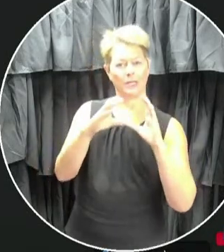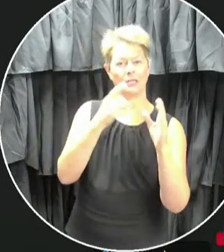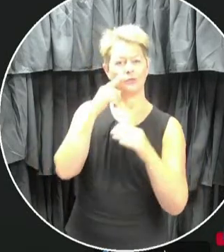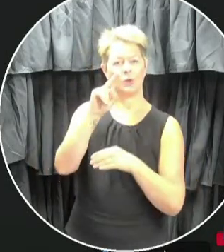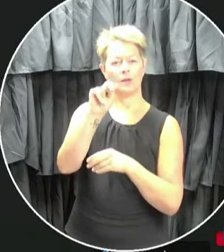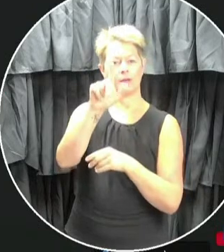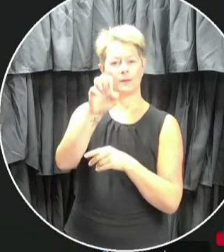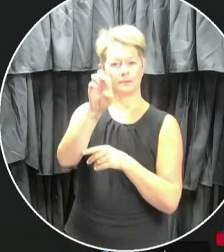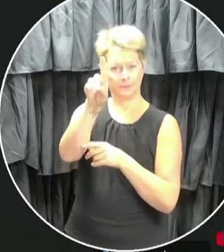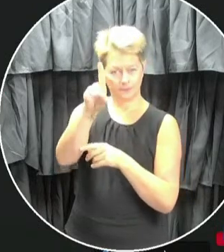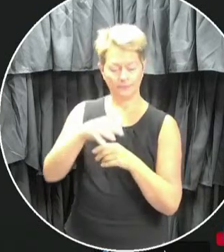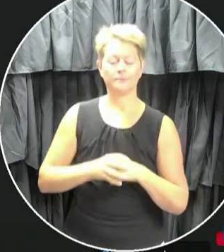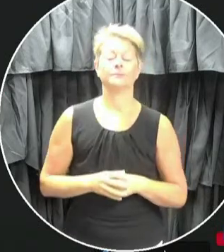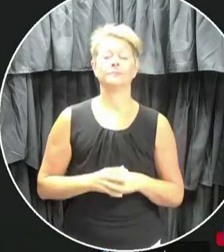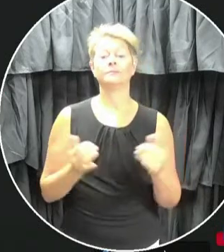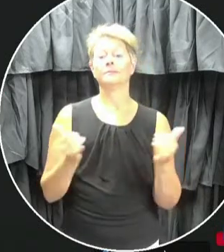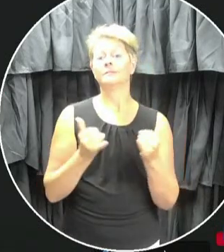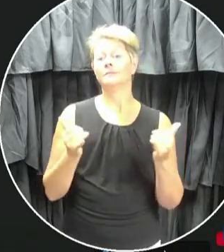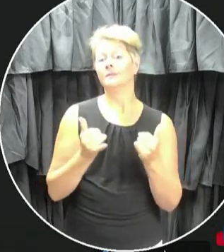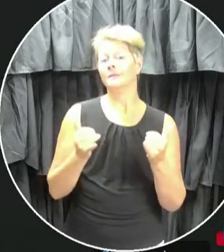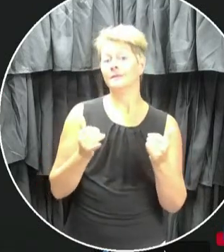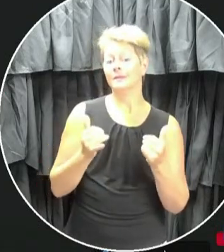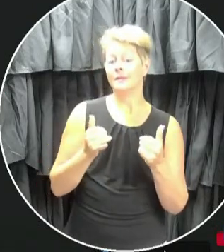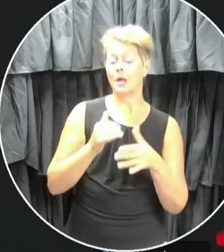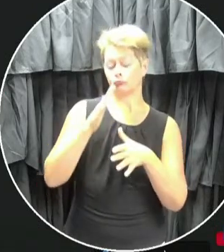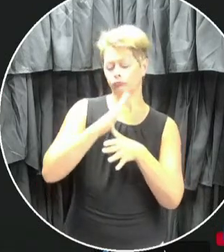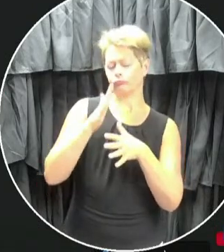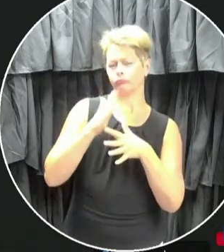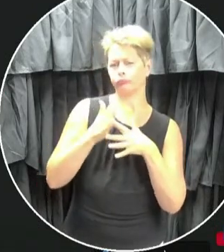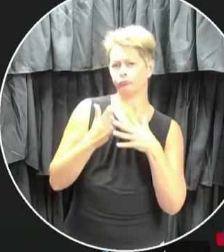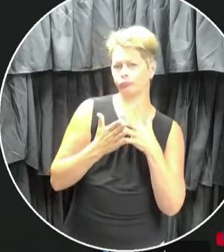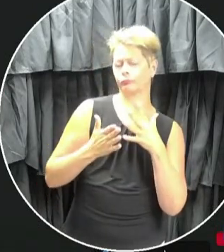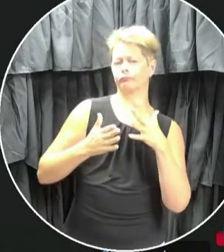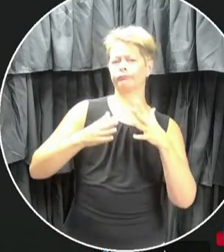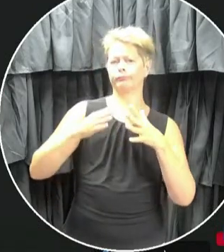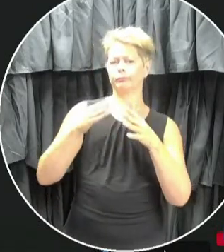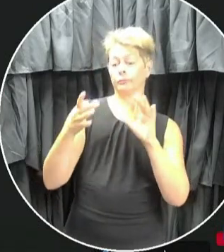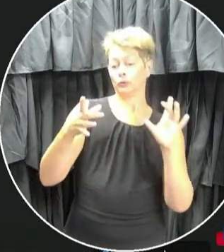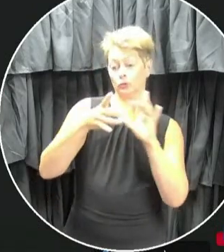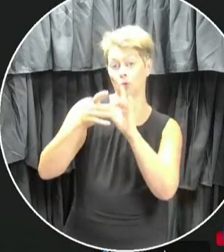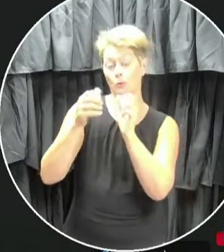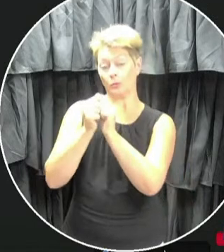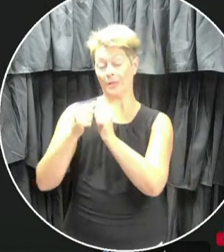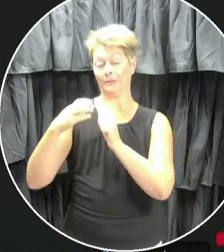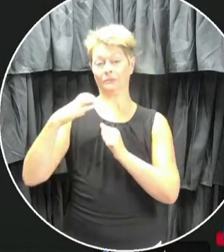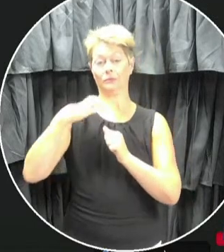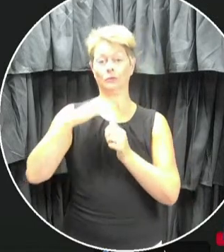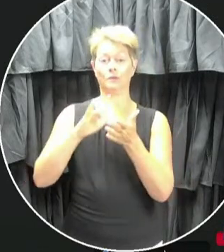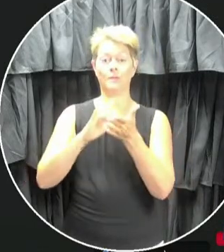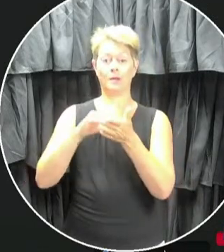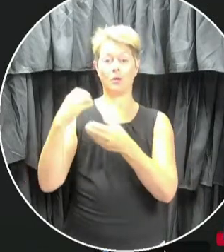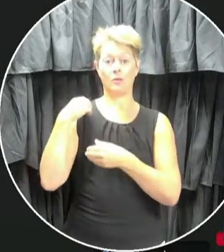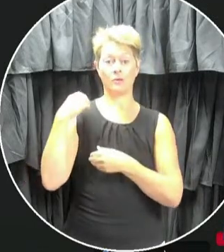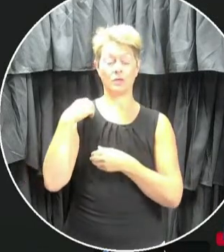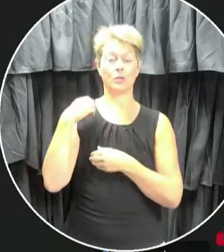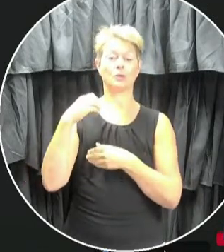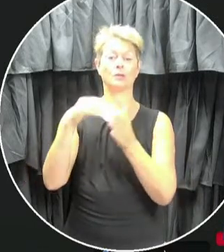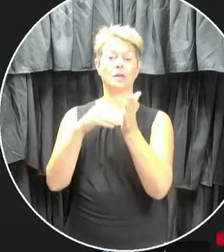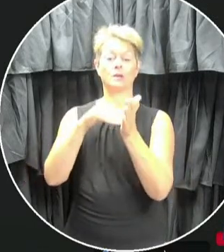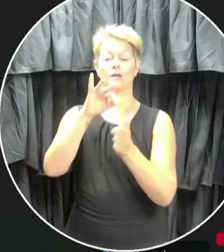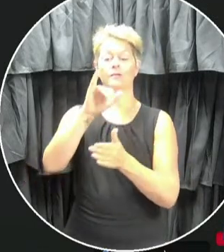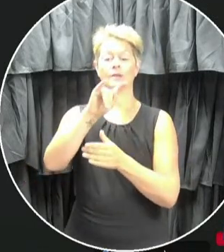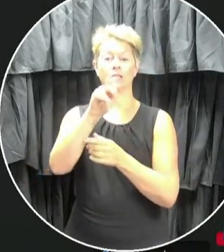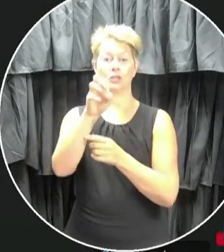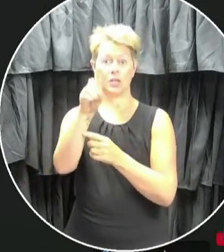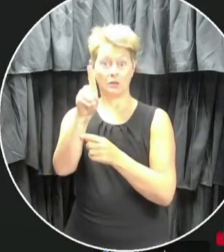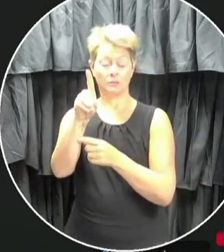District. Today, the district's top officials are joined by the province's chief medical officer of health to release the reopening plan for